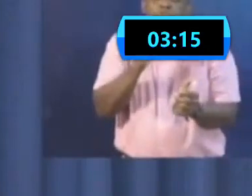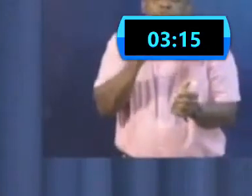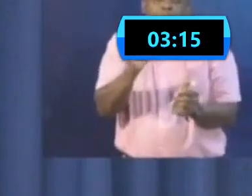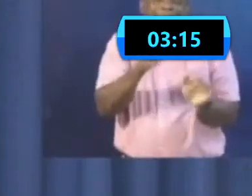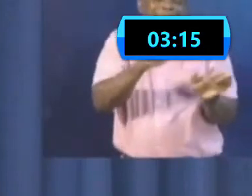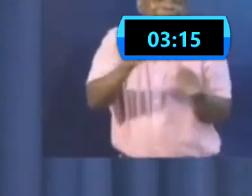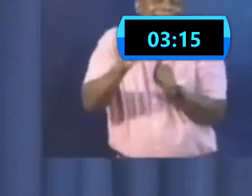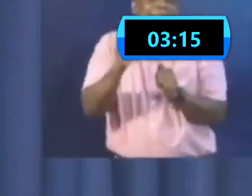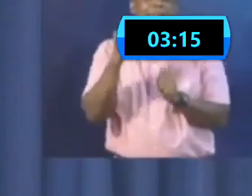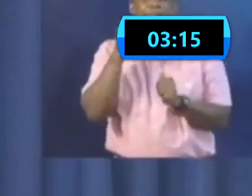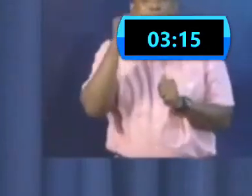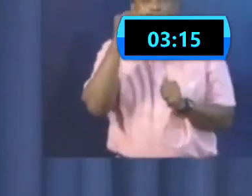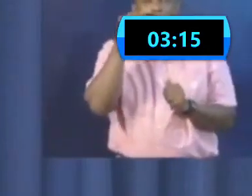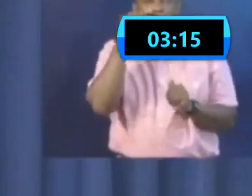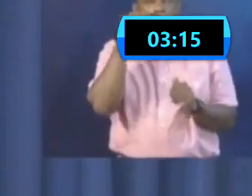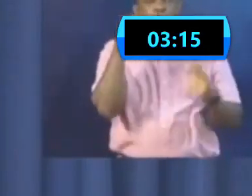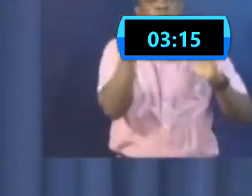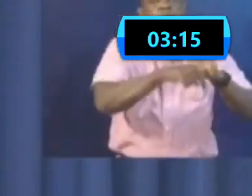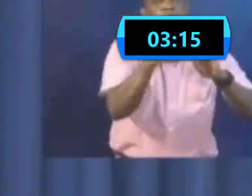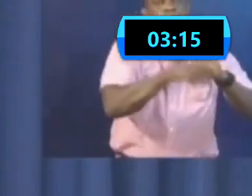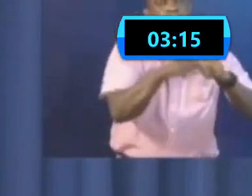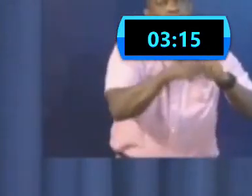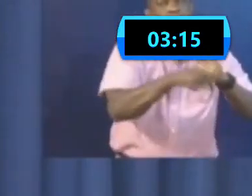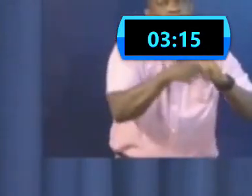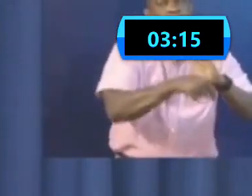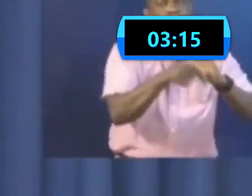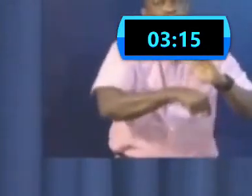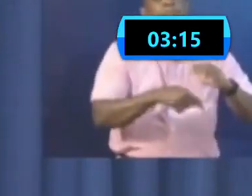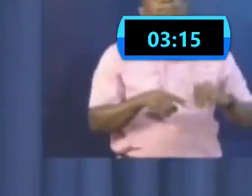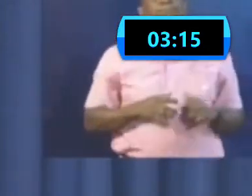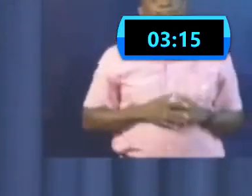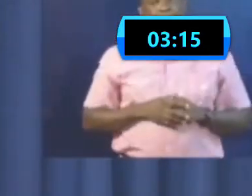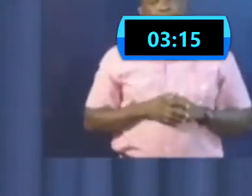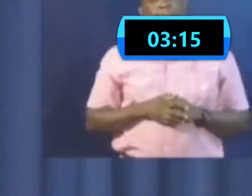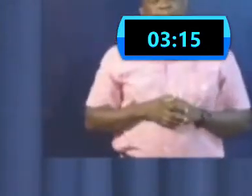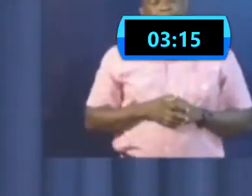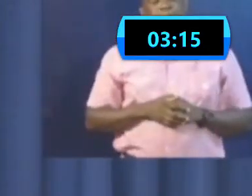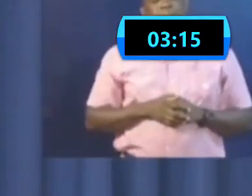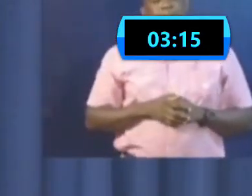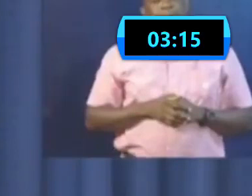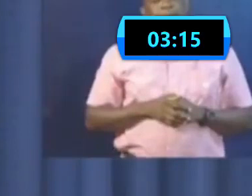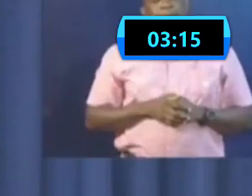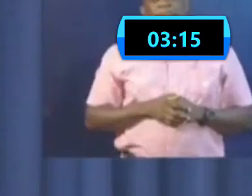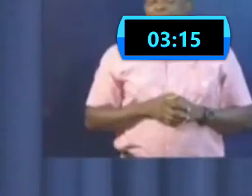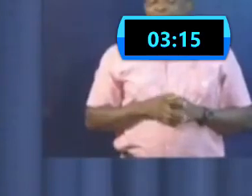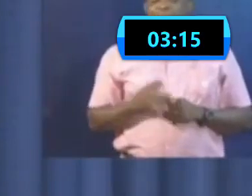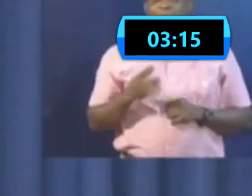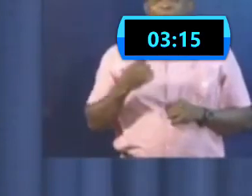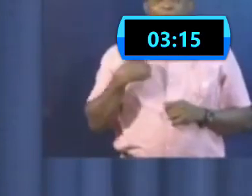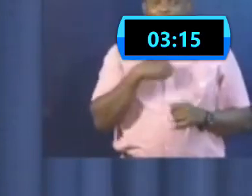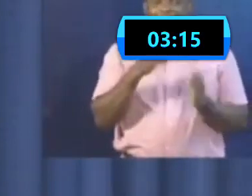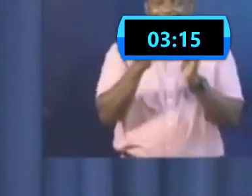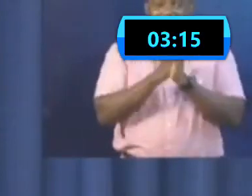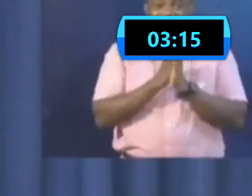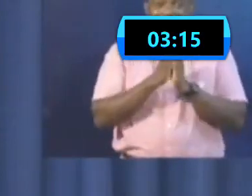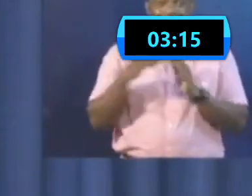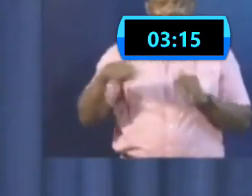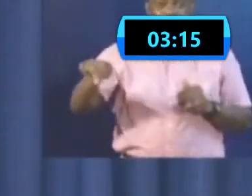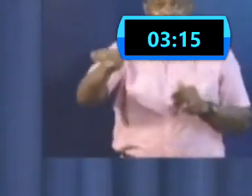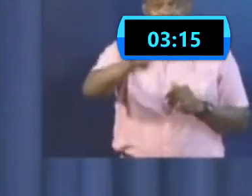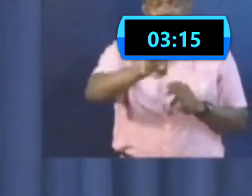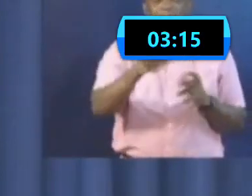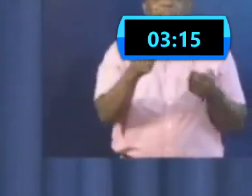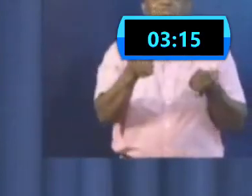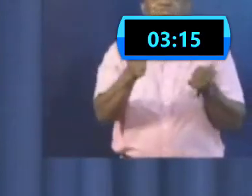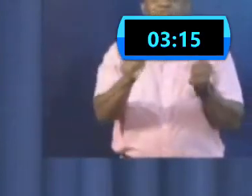Those are the kinds of conditions where spread can take place. So we are suppressing that by asking you to disperse yourself